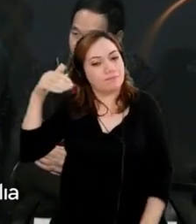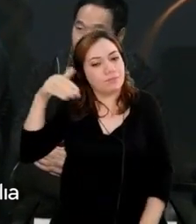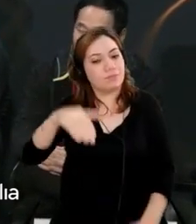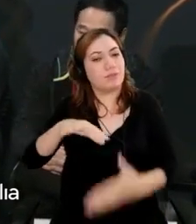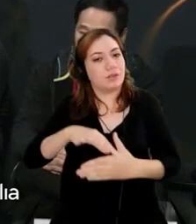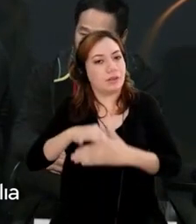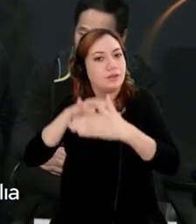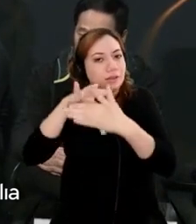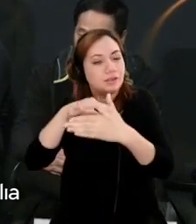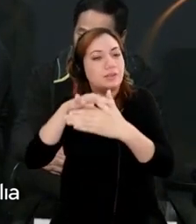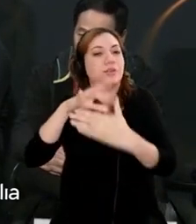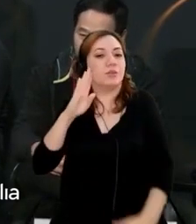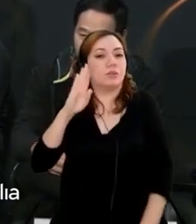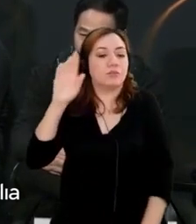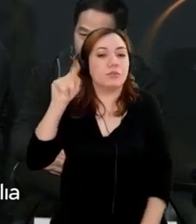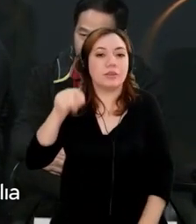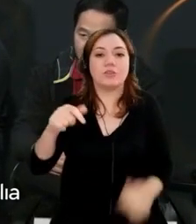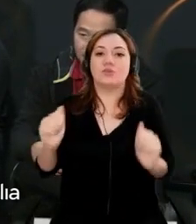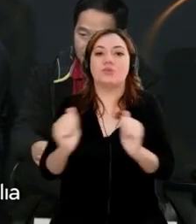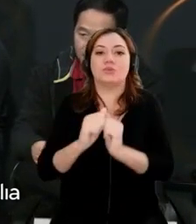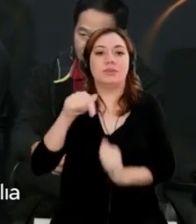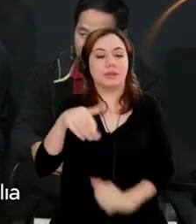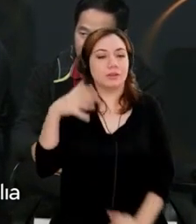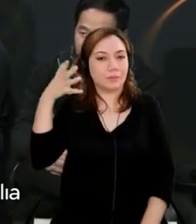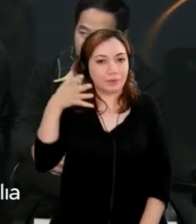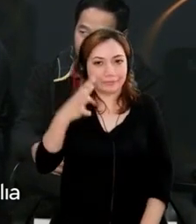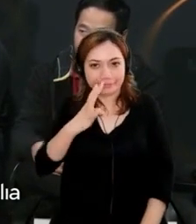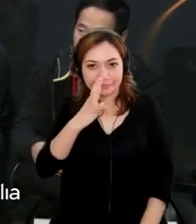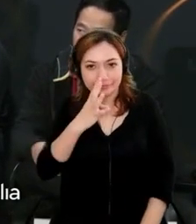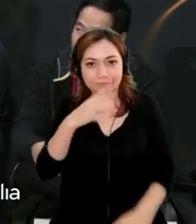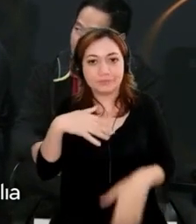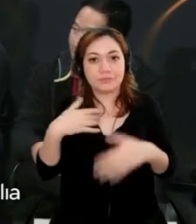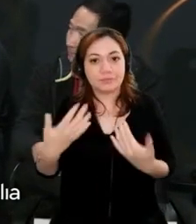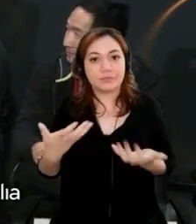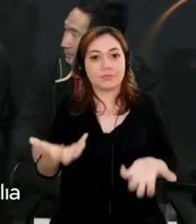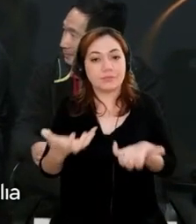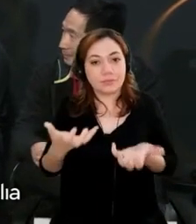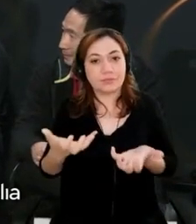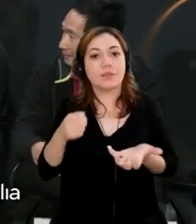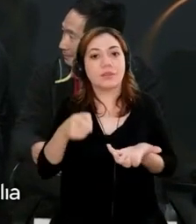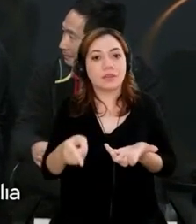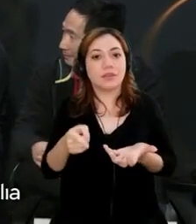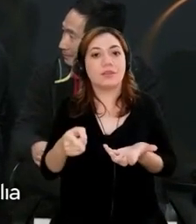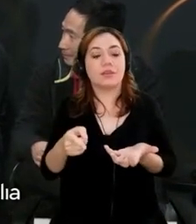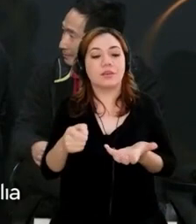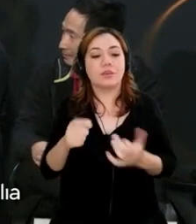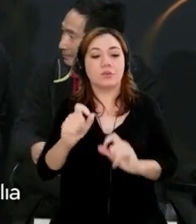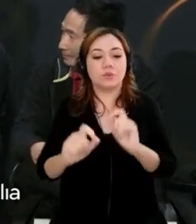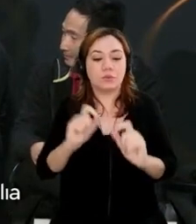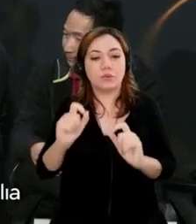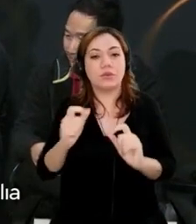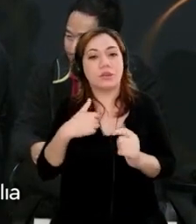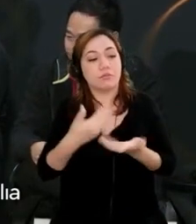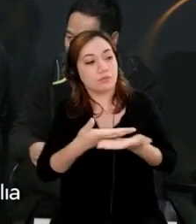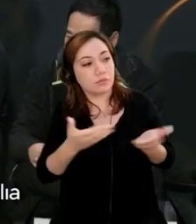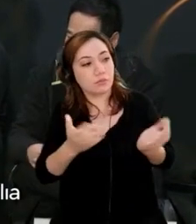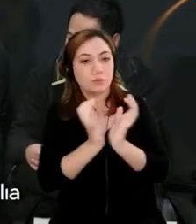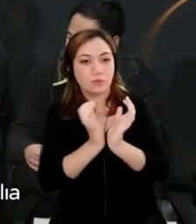on this panel. So with that, I will allow my team of esteemed colleagues to introduce themselves.